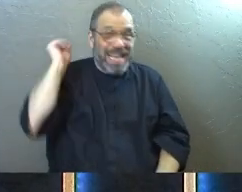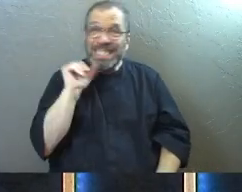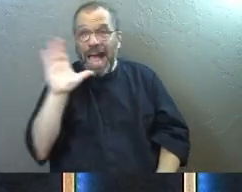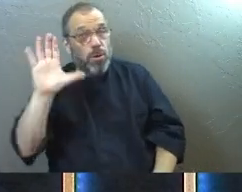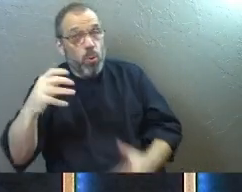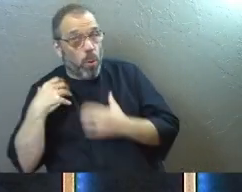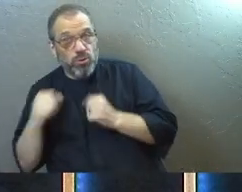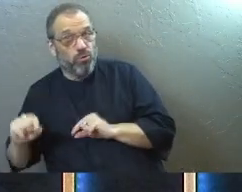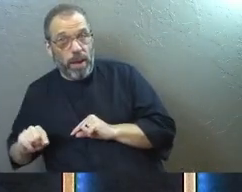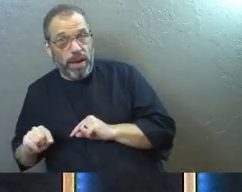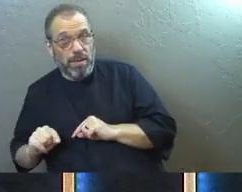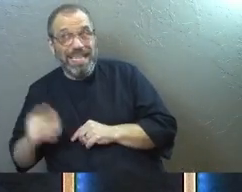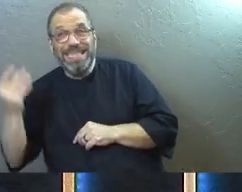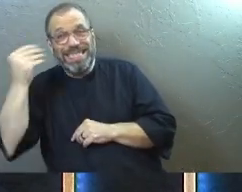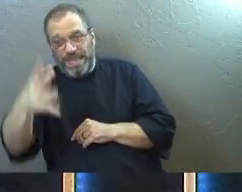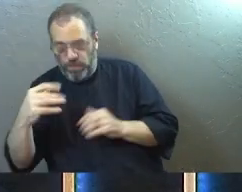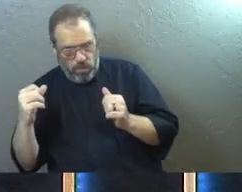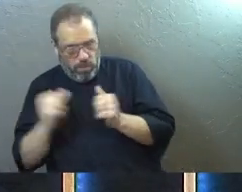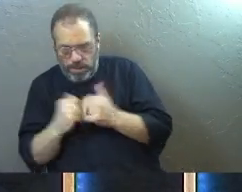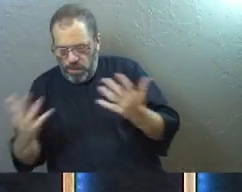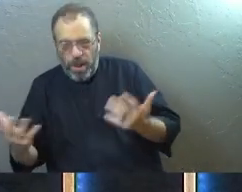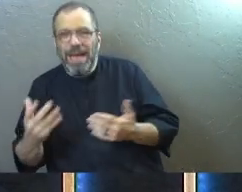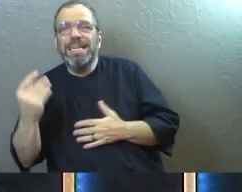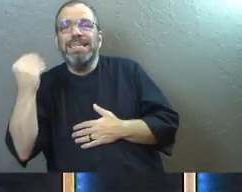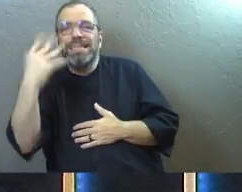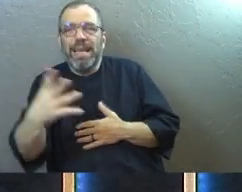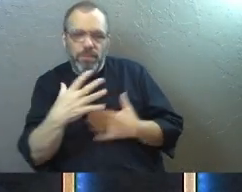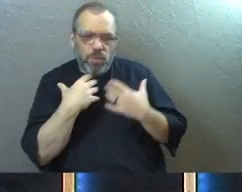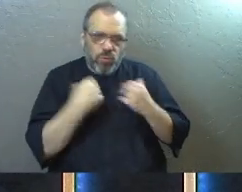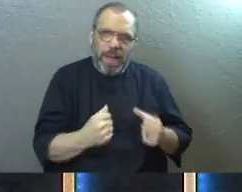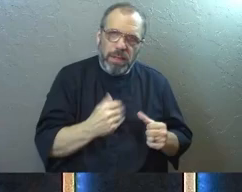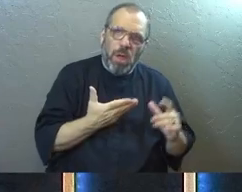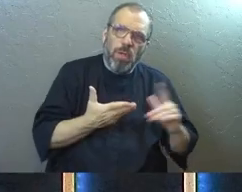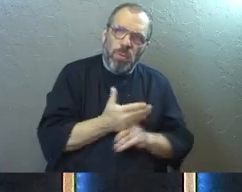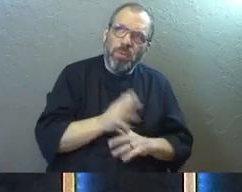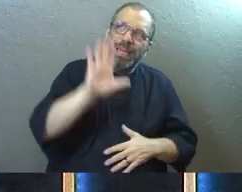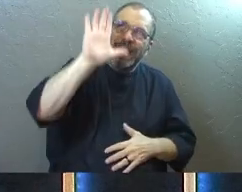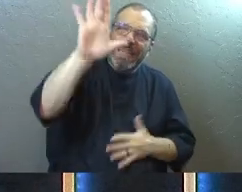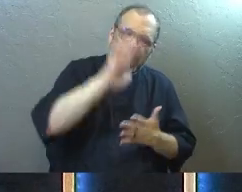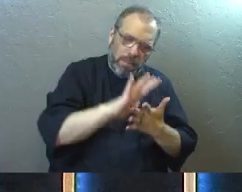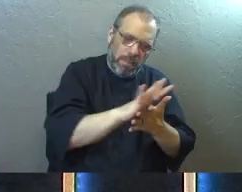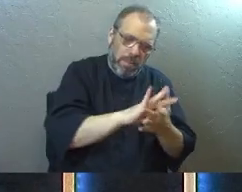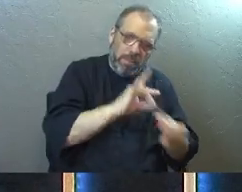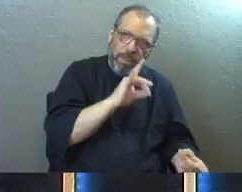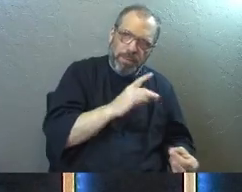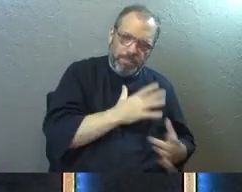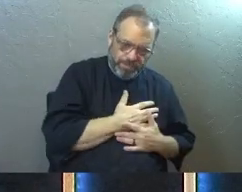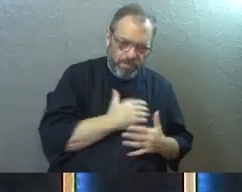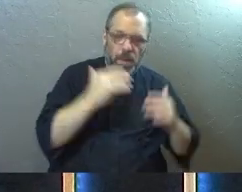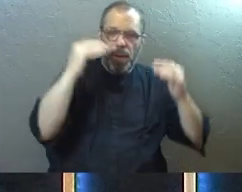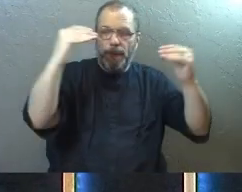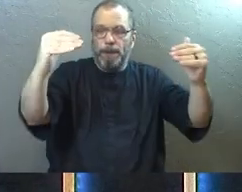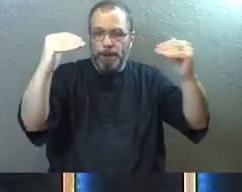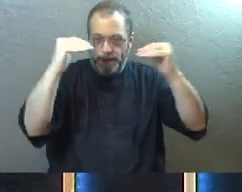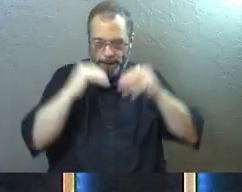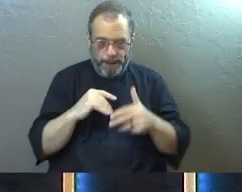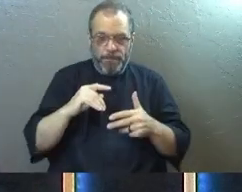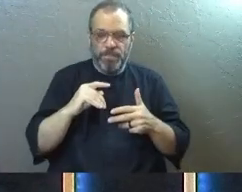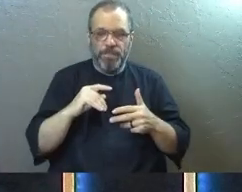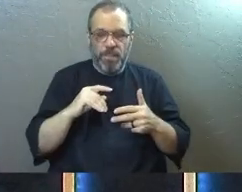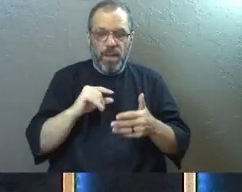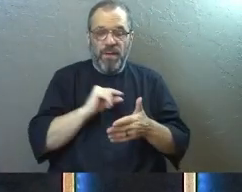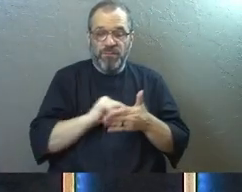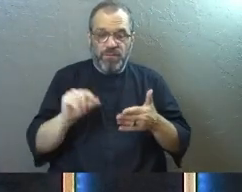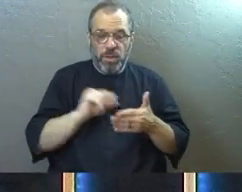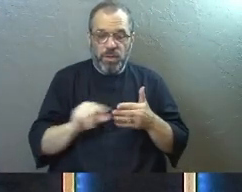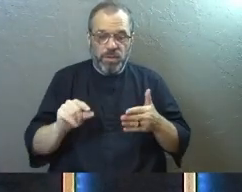strength. He's not empowering you with anything else. He's empowering you with inner strength through his spirit. So the next piece of this verse